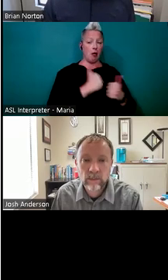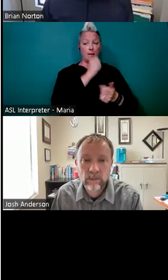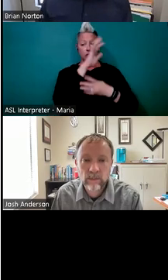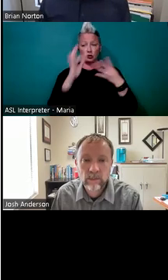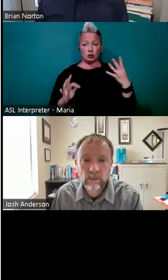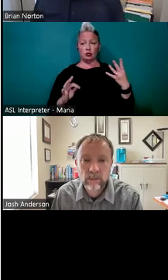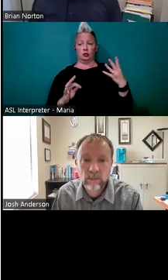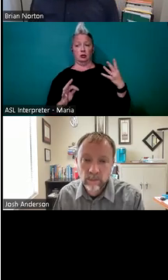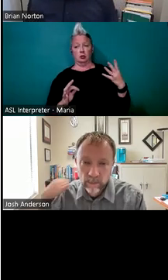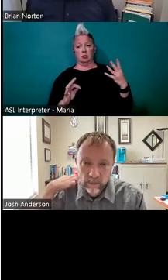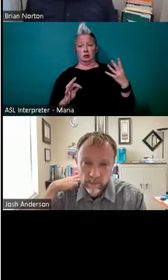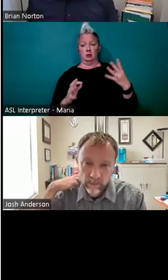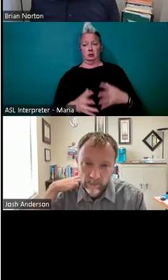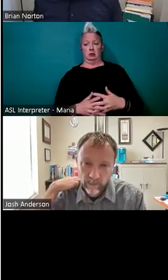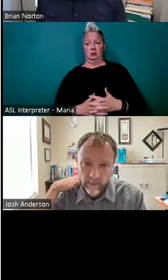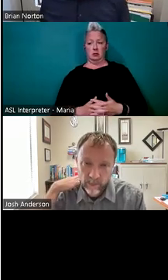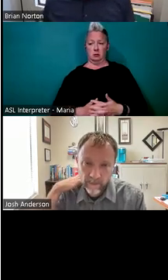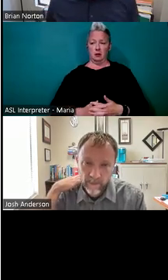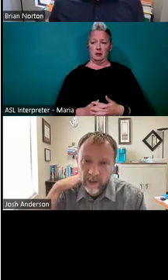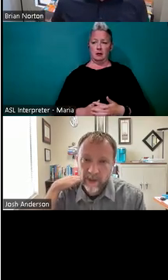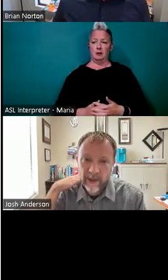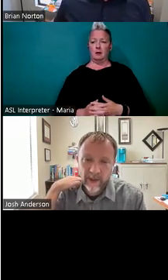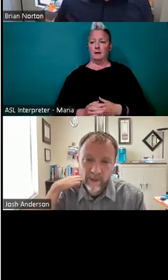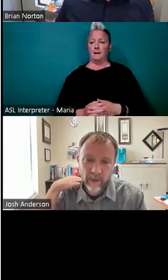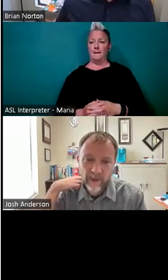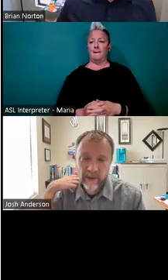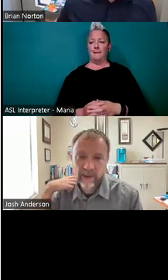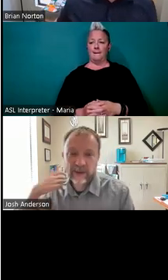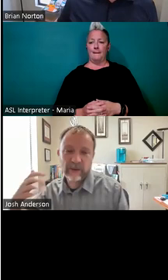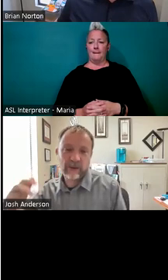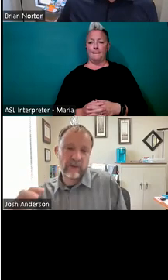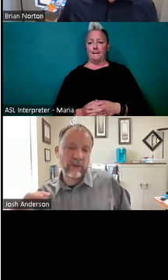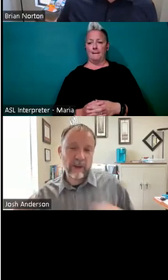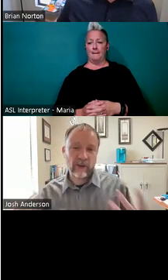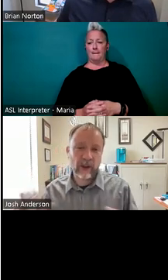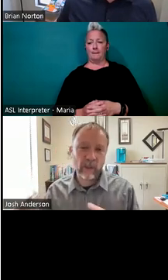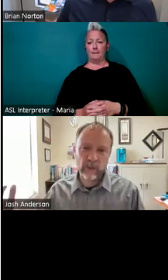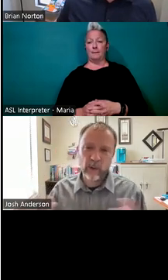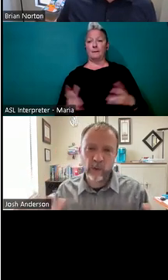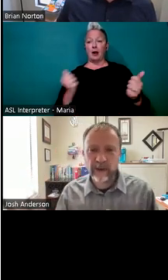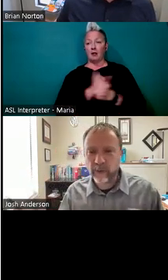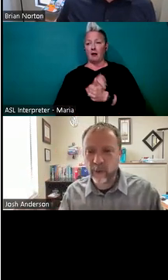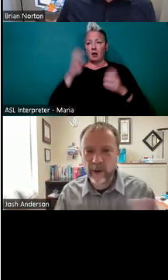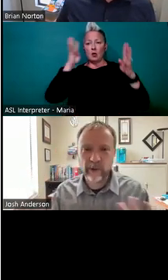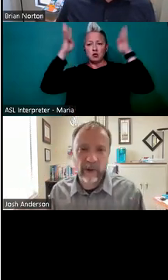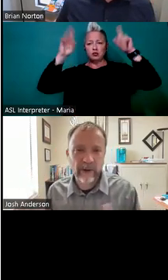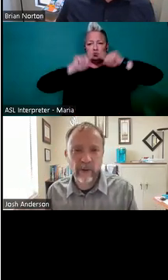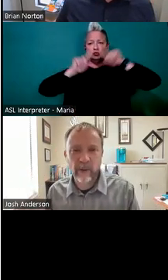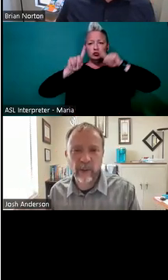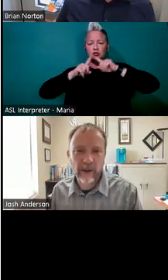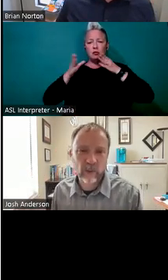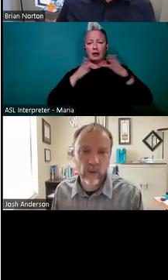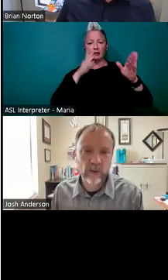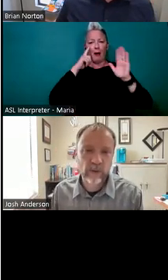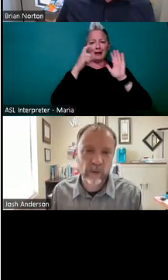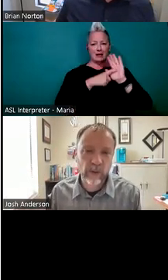and guide customers as they make those choices. Yeah. And I love the way that, that you, you guys all came up with totally different ways to identify